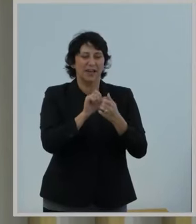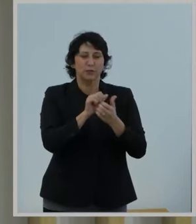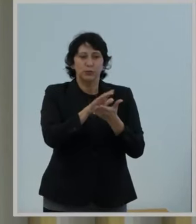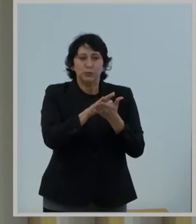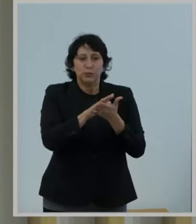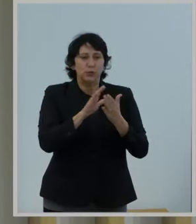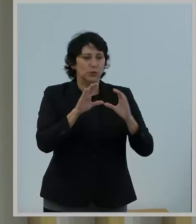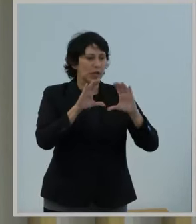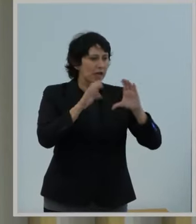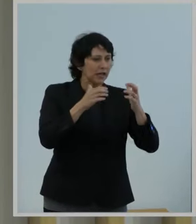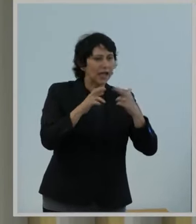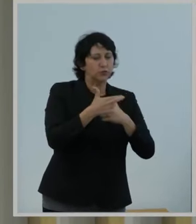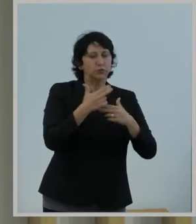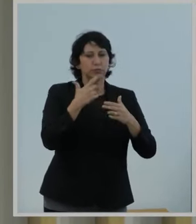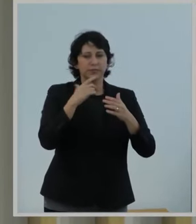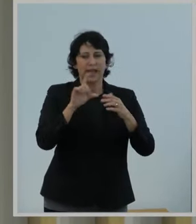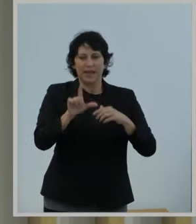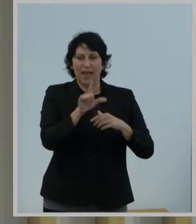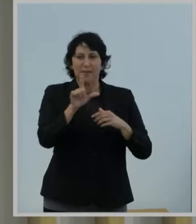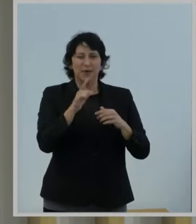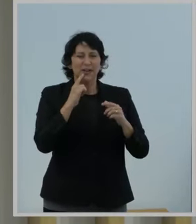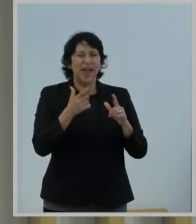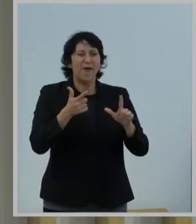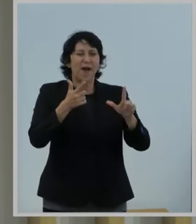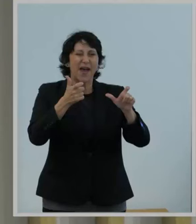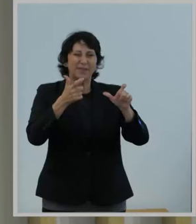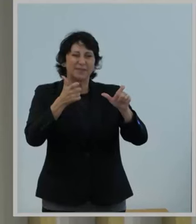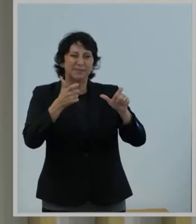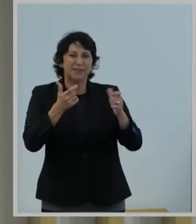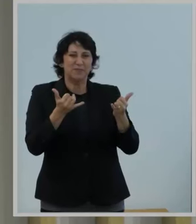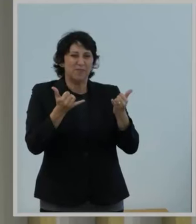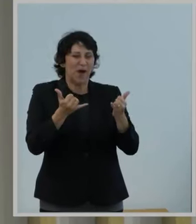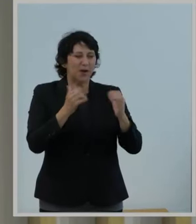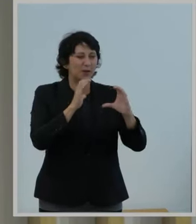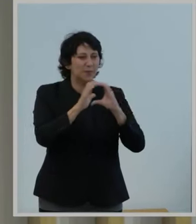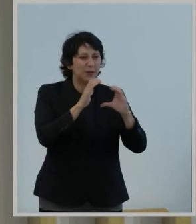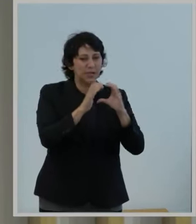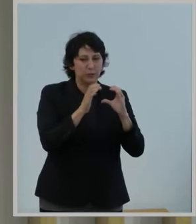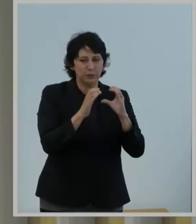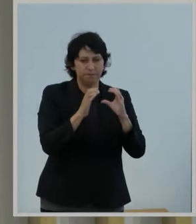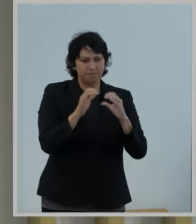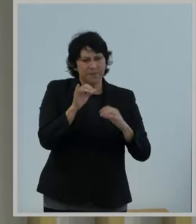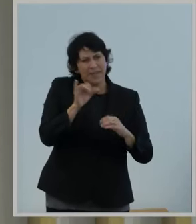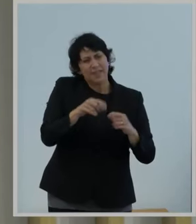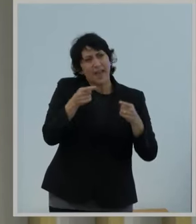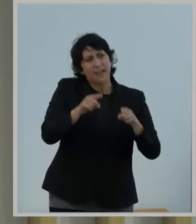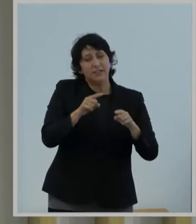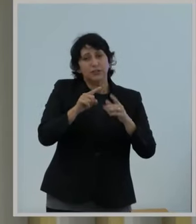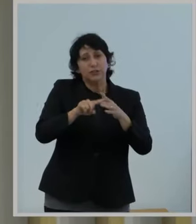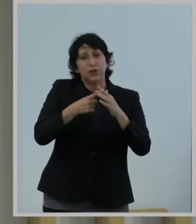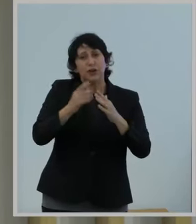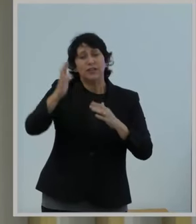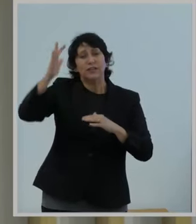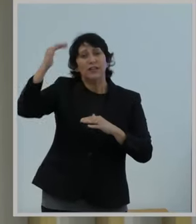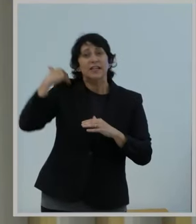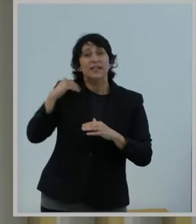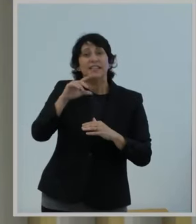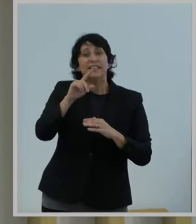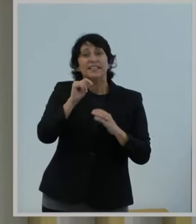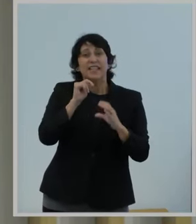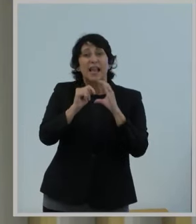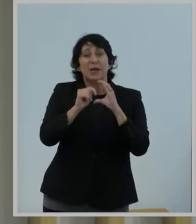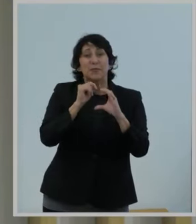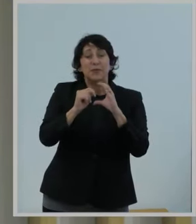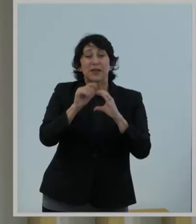to high-speed, modern communications. It got its start as part of the Telecommunications Act of